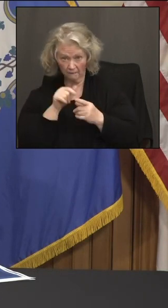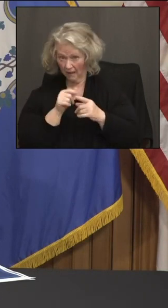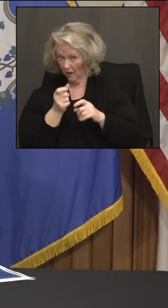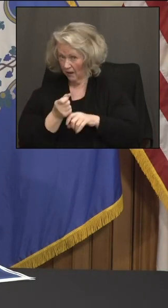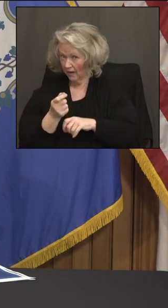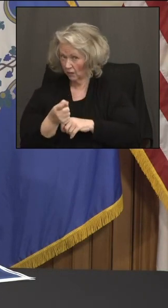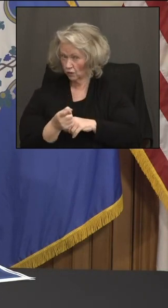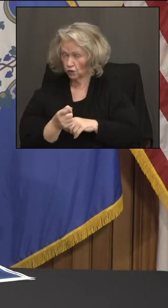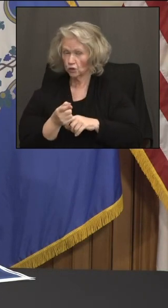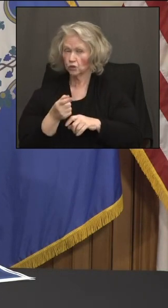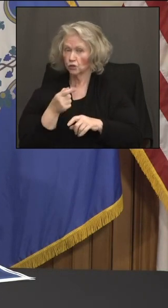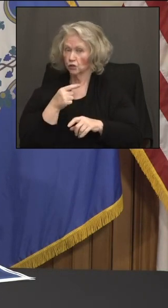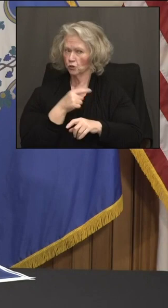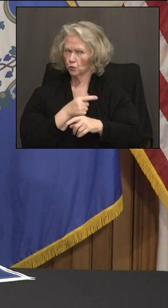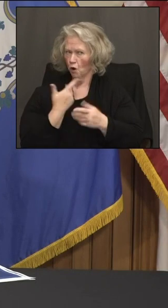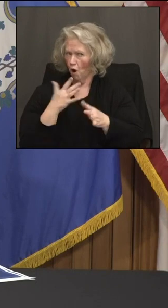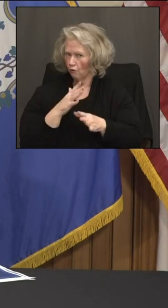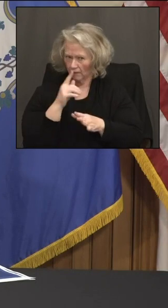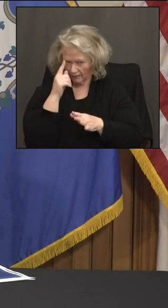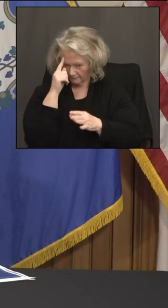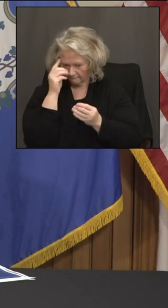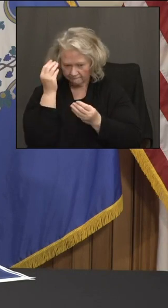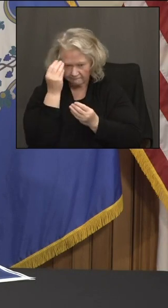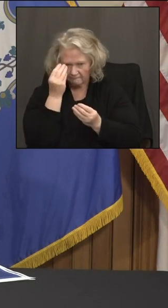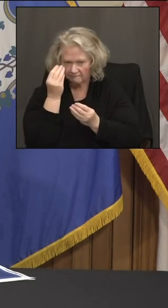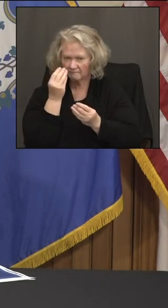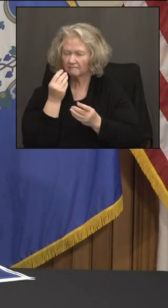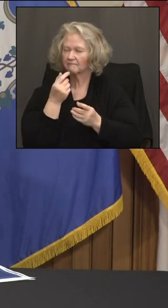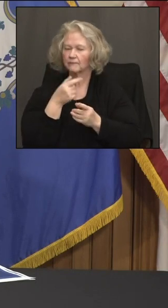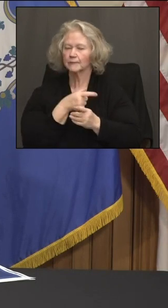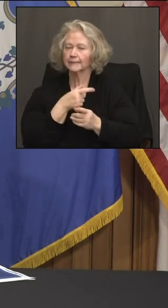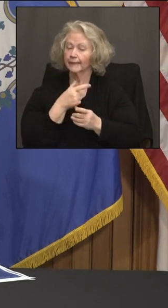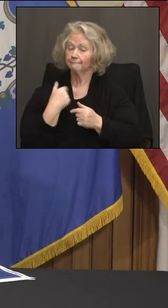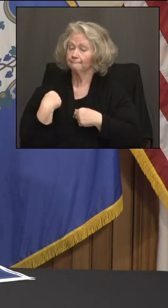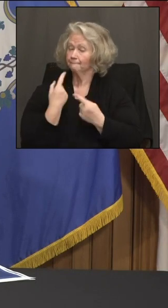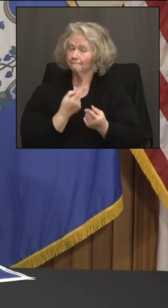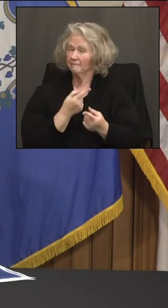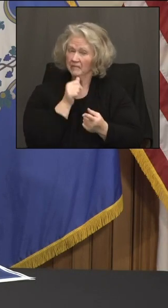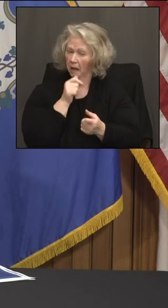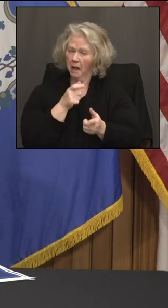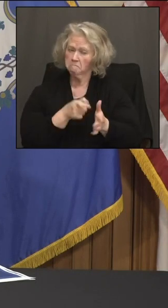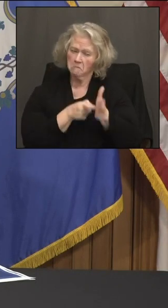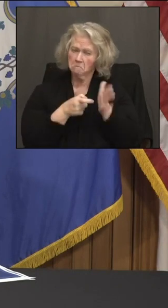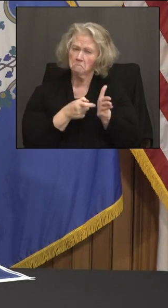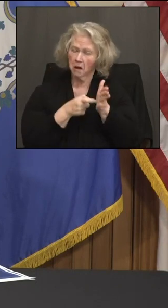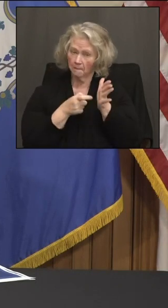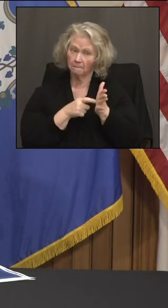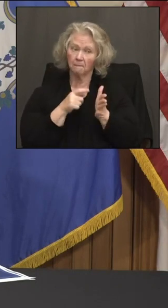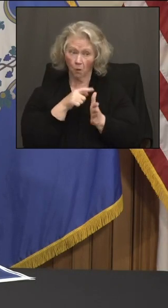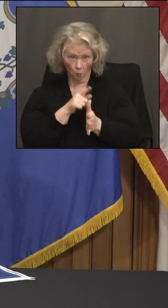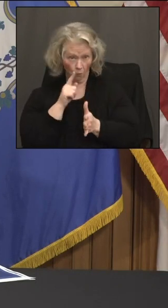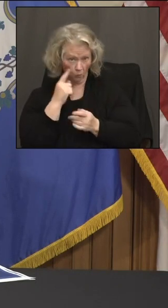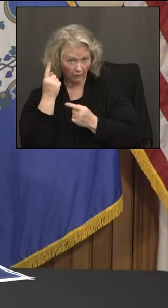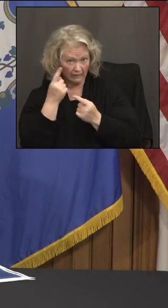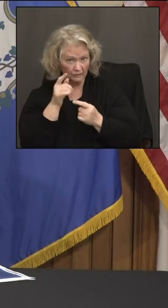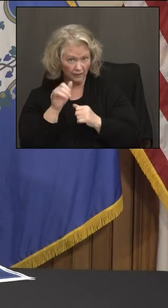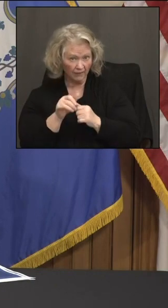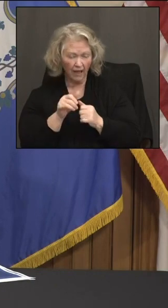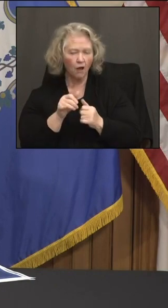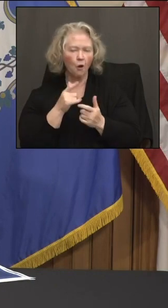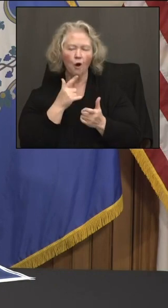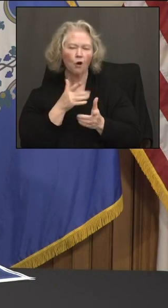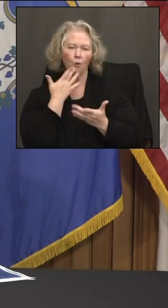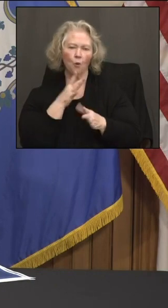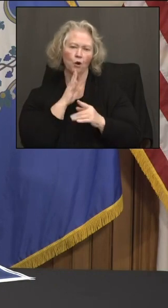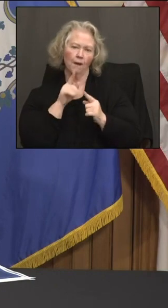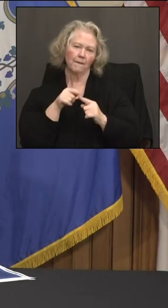do you have something in your mind? You mentioned you haven't mandated a lot. Is that something you would consider mandating or is it way too early to